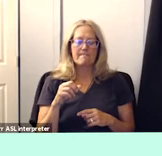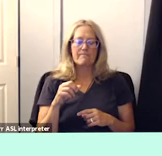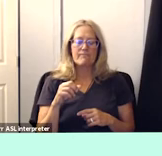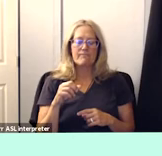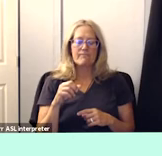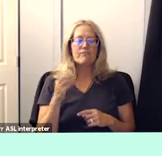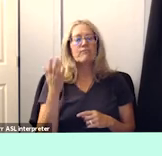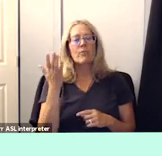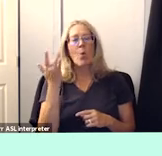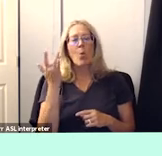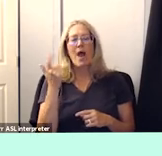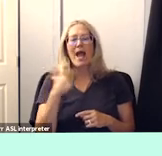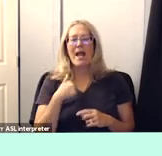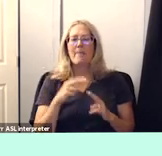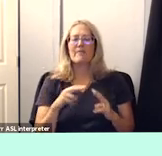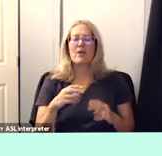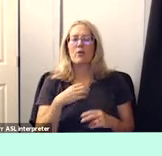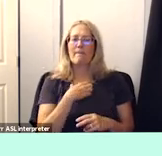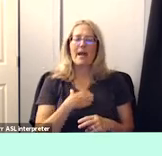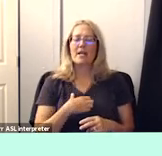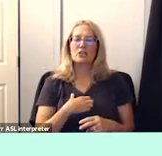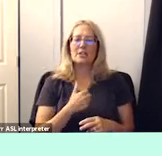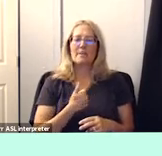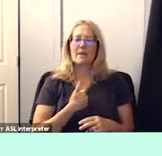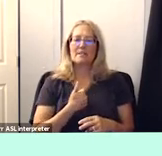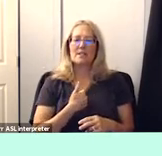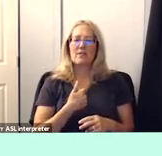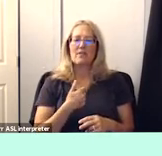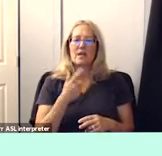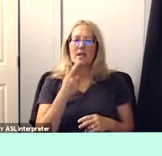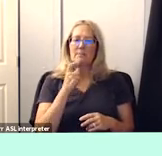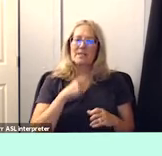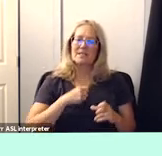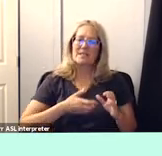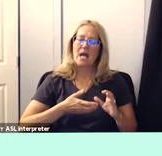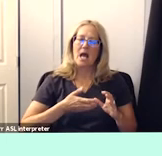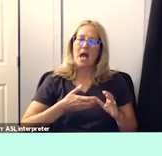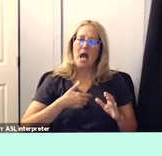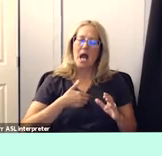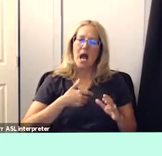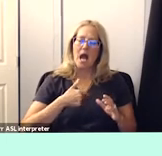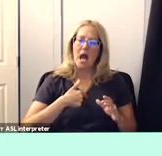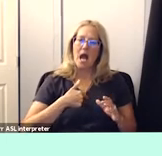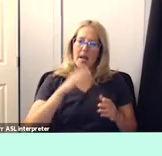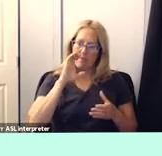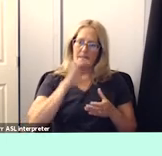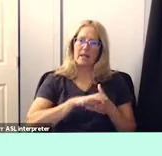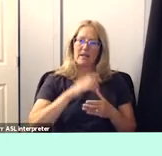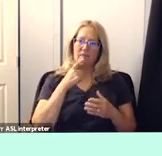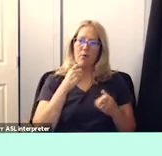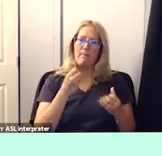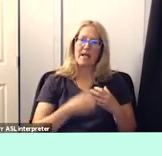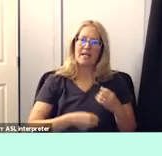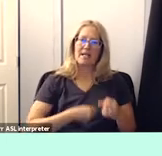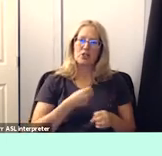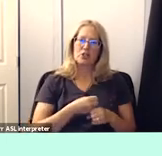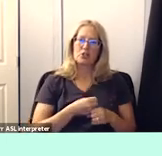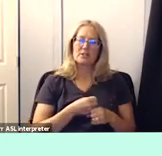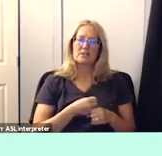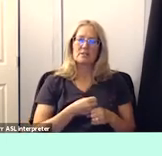i feel so passionate about this is because i operated under this old philosophy for many years it was the way that we did business